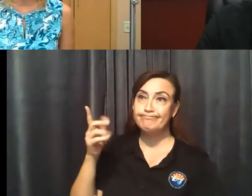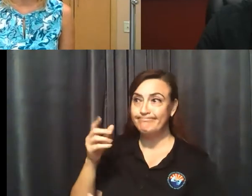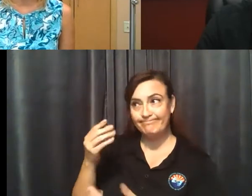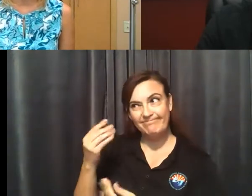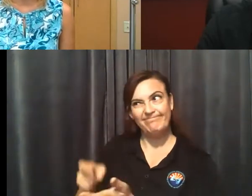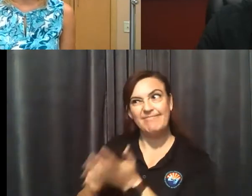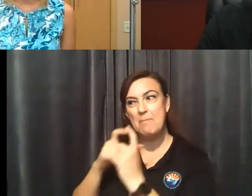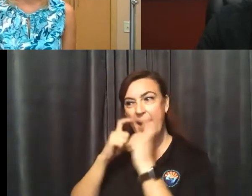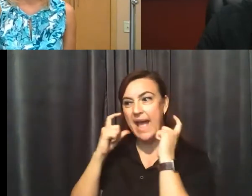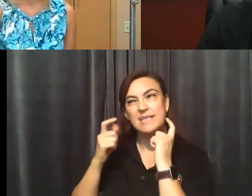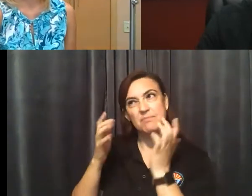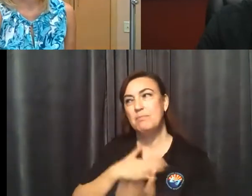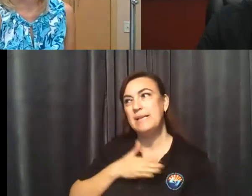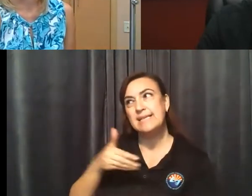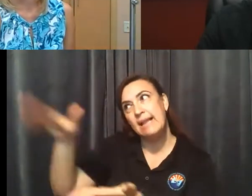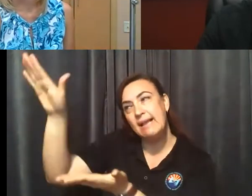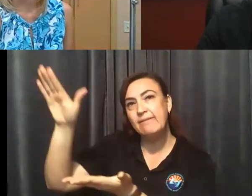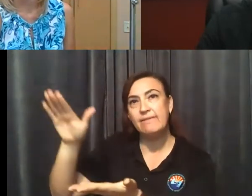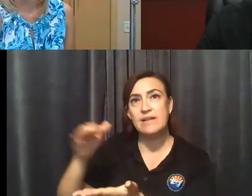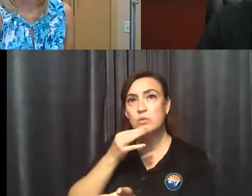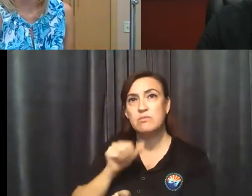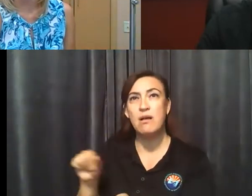ask them to leave as soon as possible.